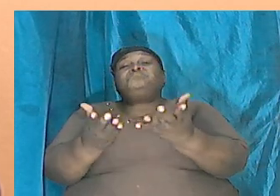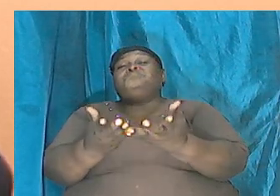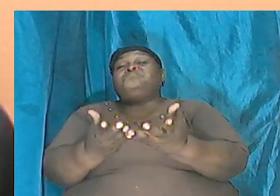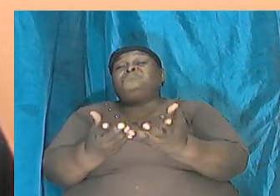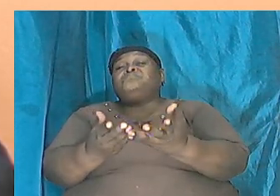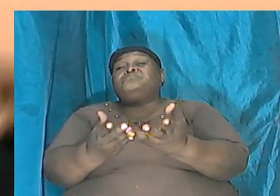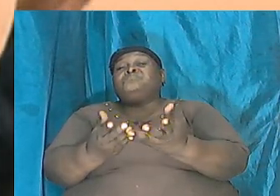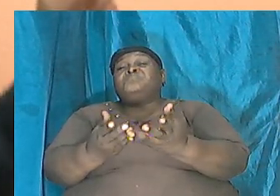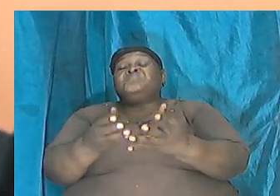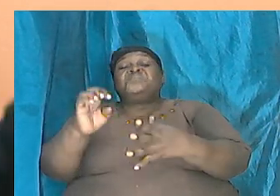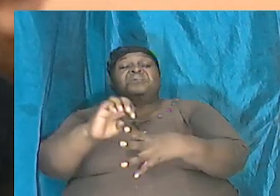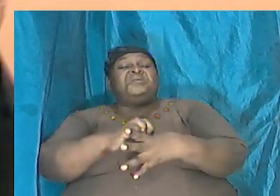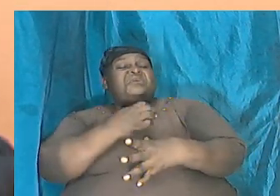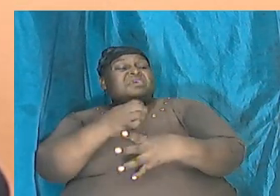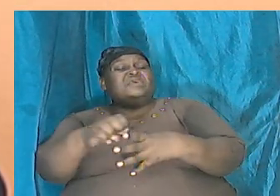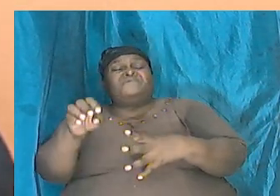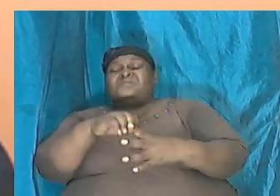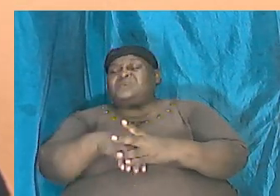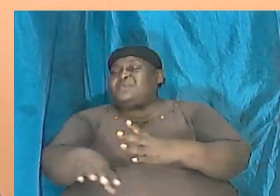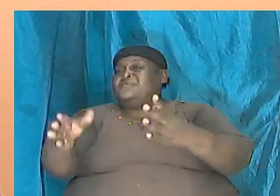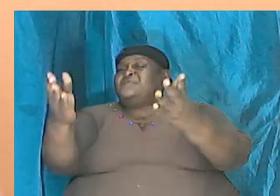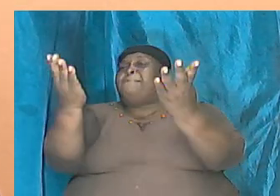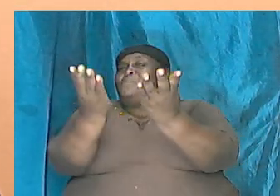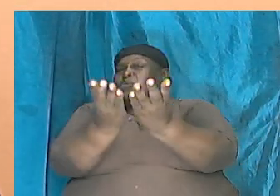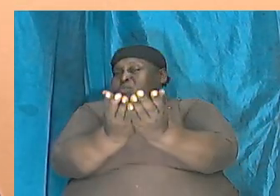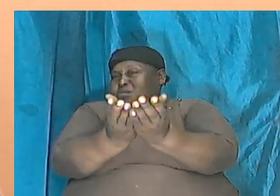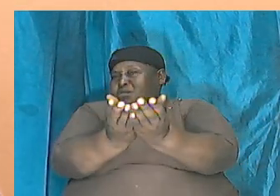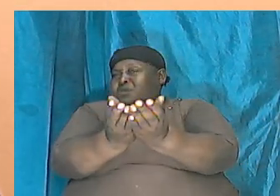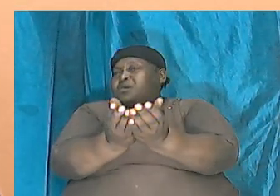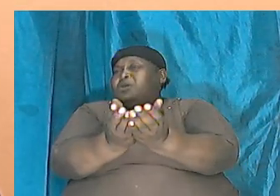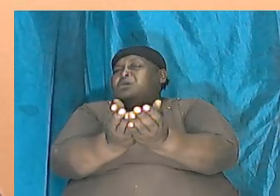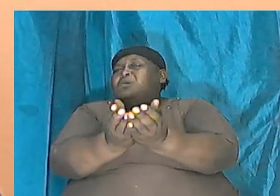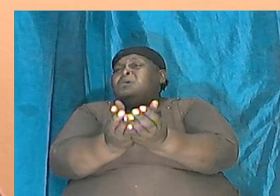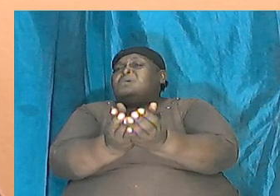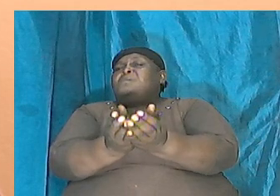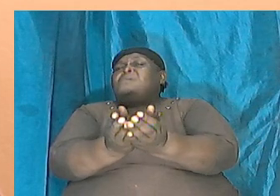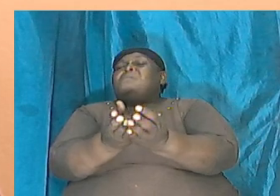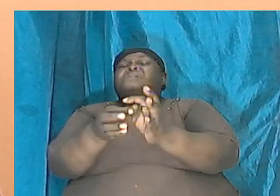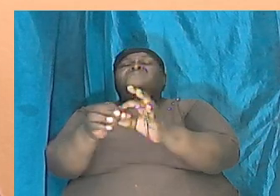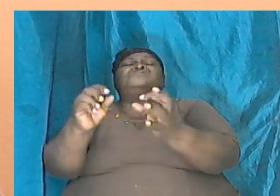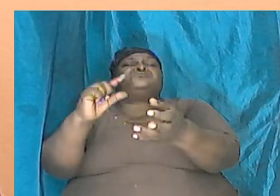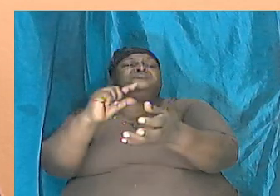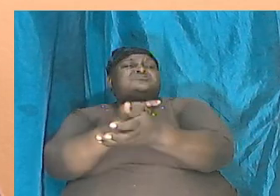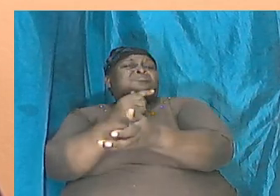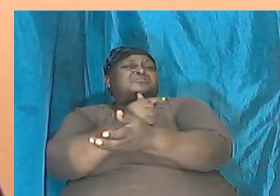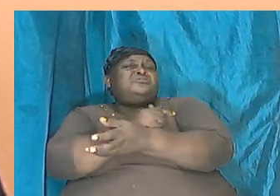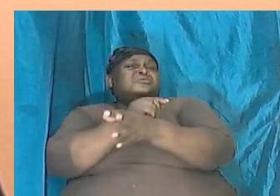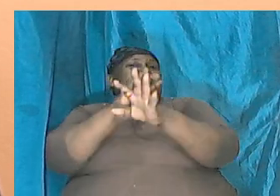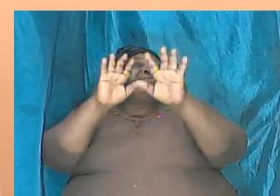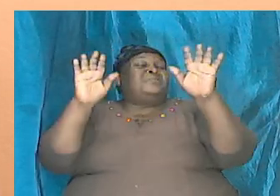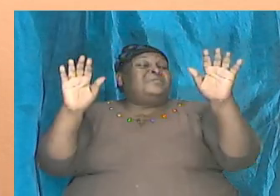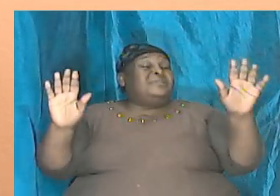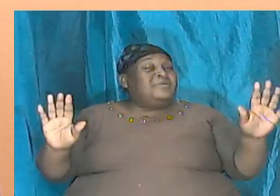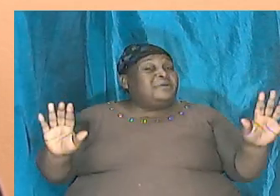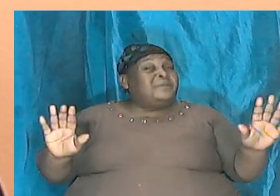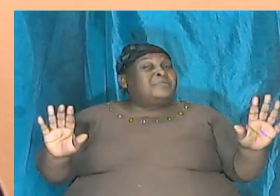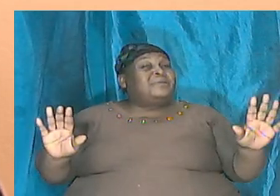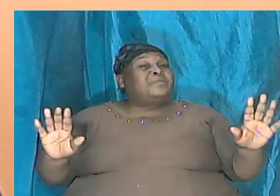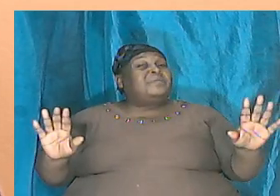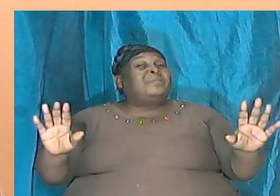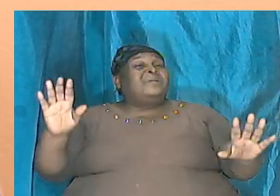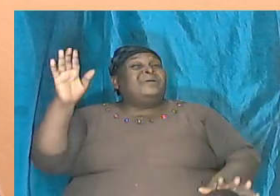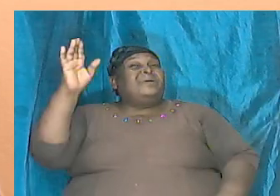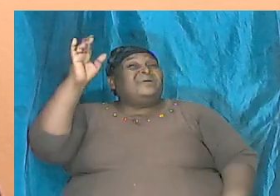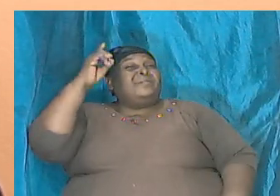to us that even in the book of Genesis, there clearly was a conscious